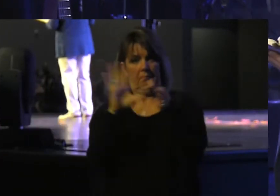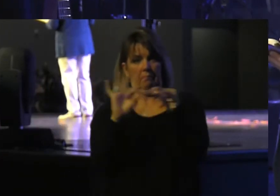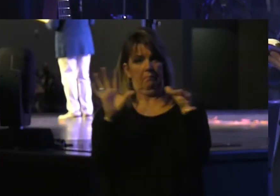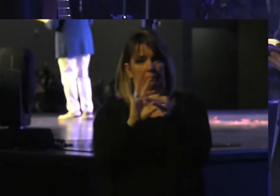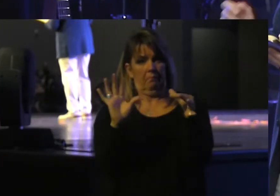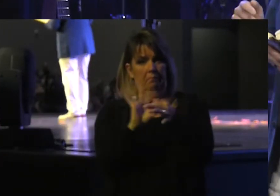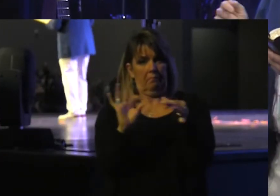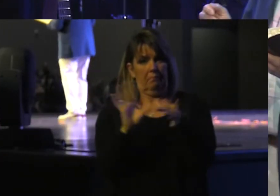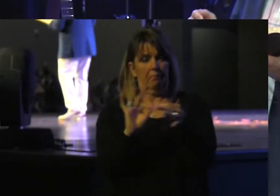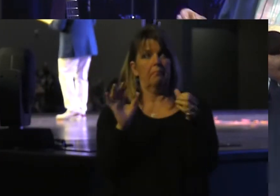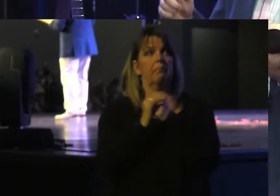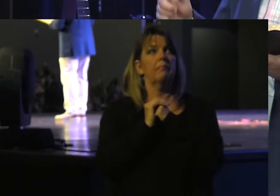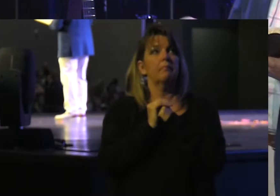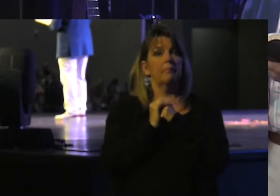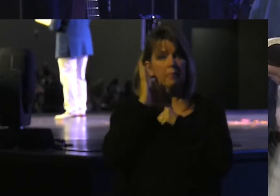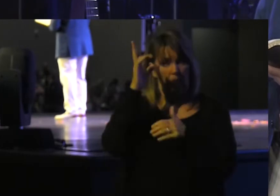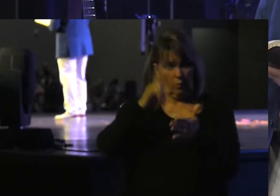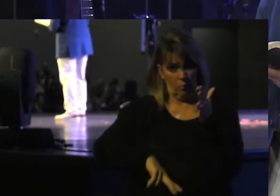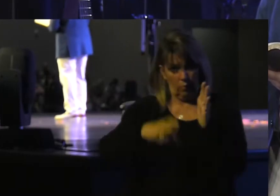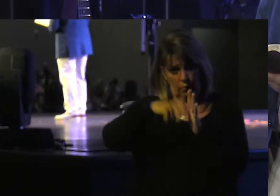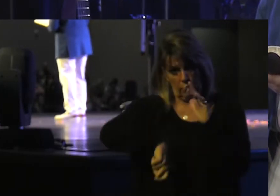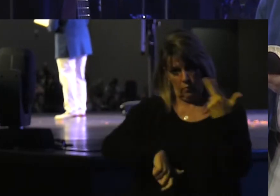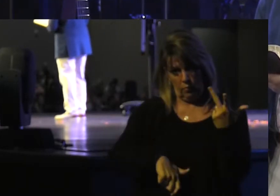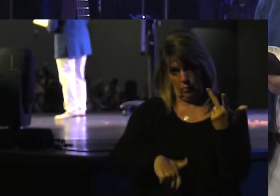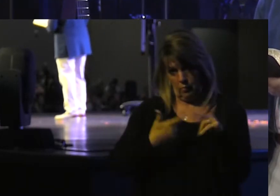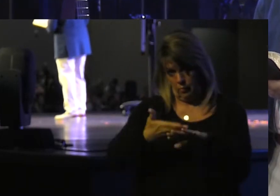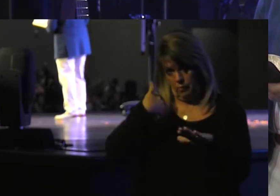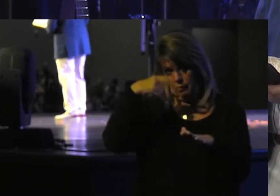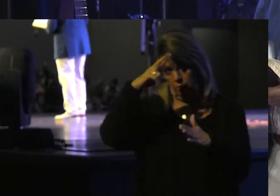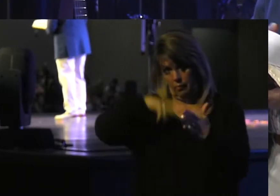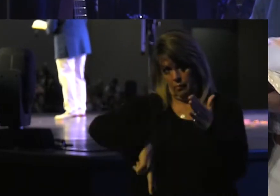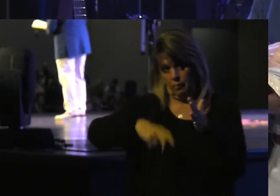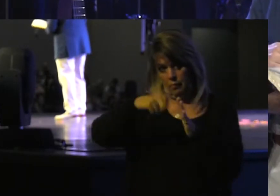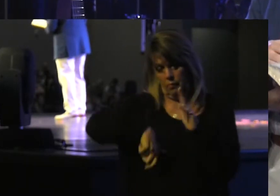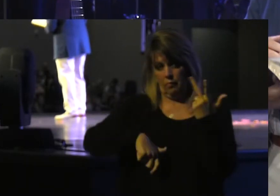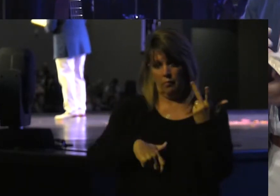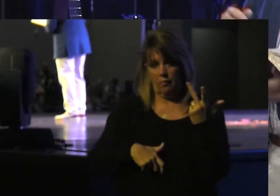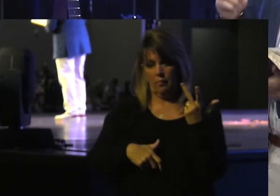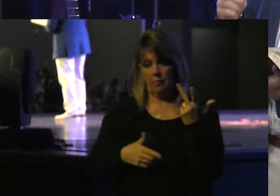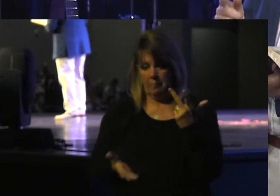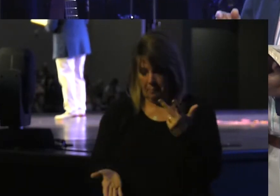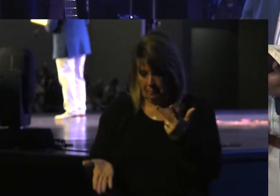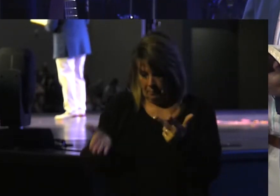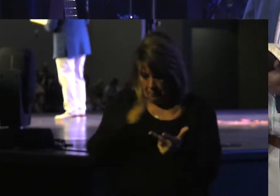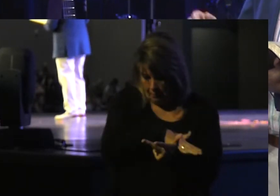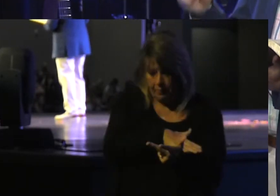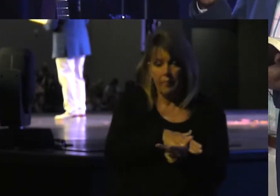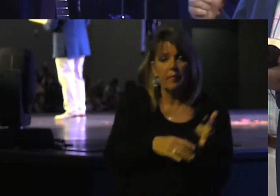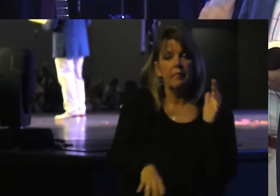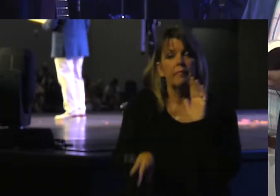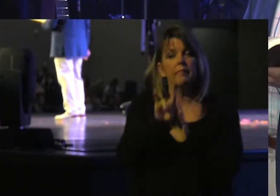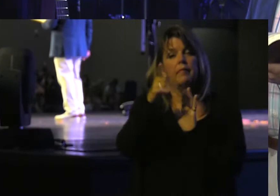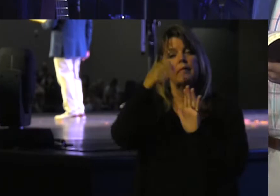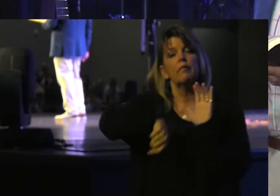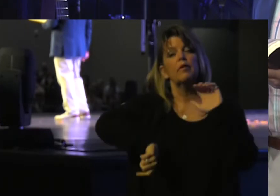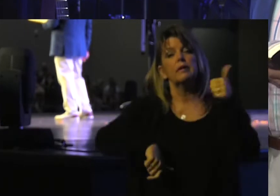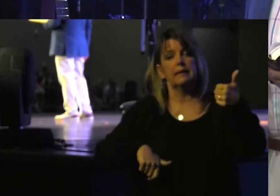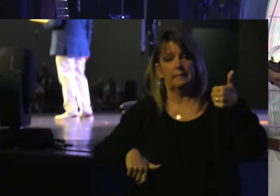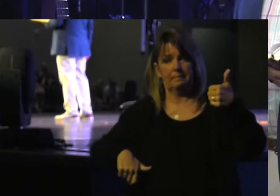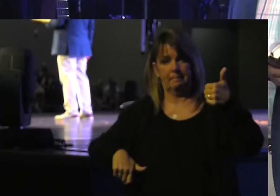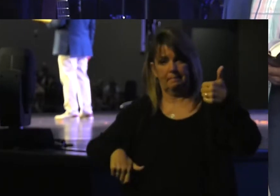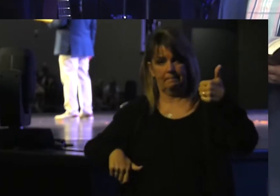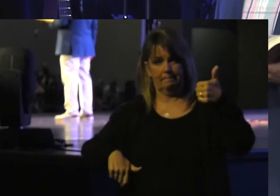Now, I'm about to read verse 3. But before I do, you may need to turn one page. I want you to find verse 10.